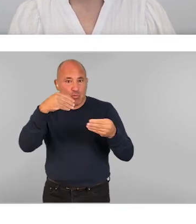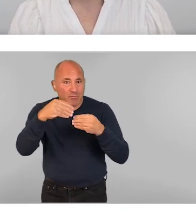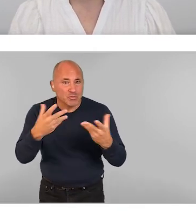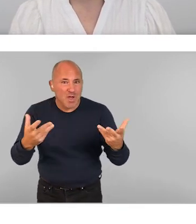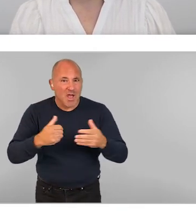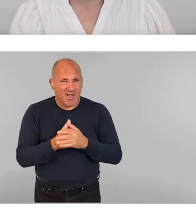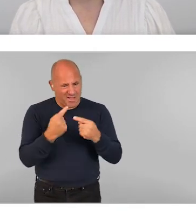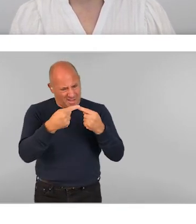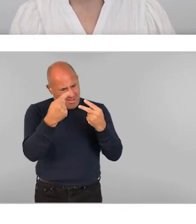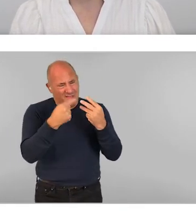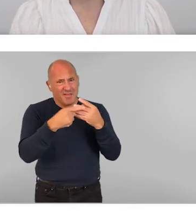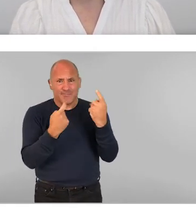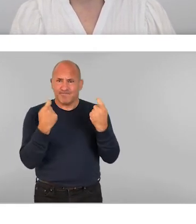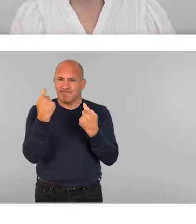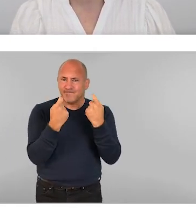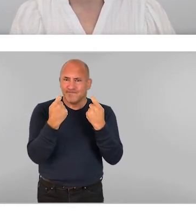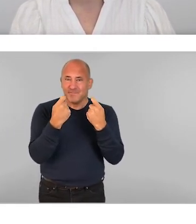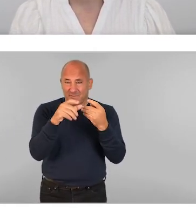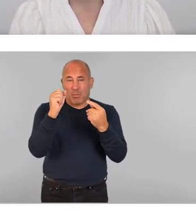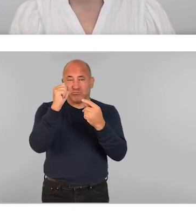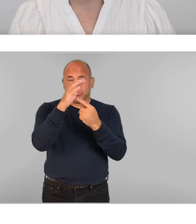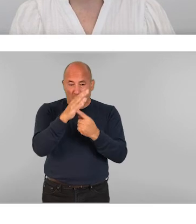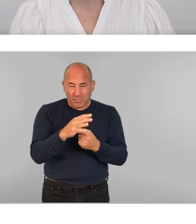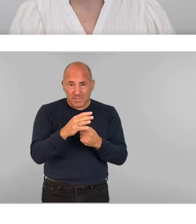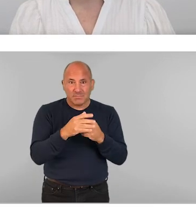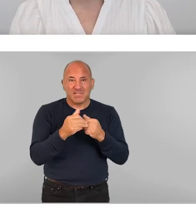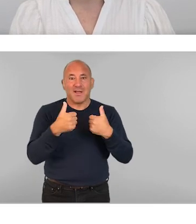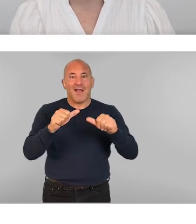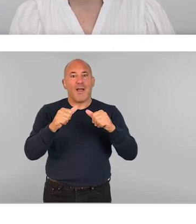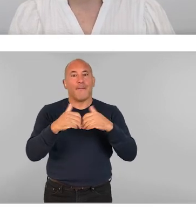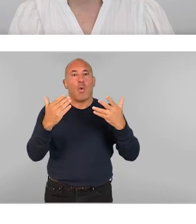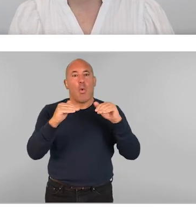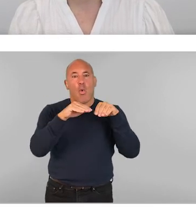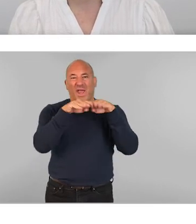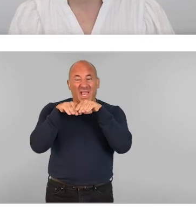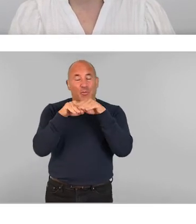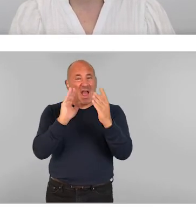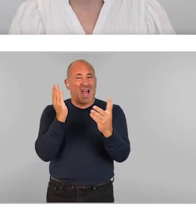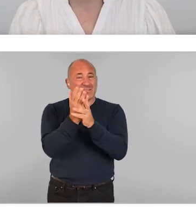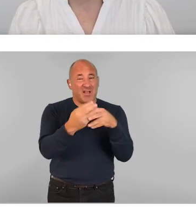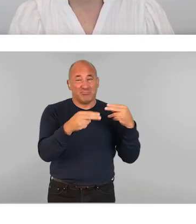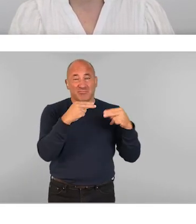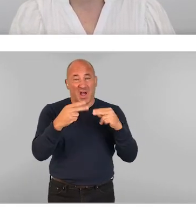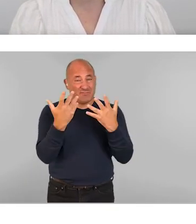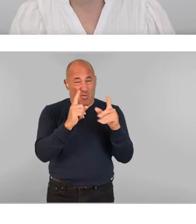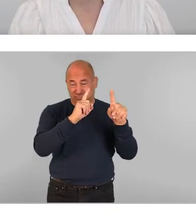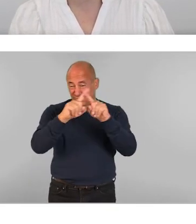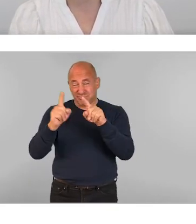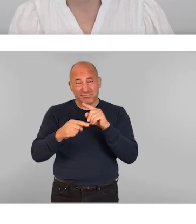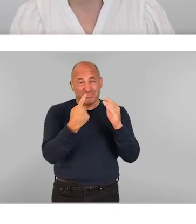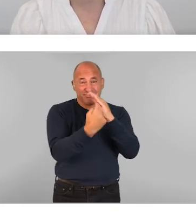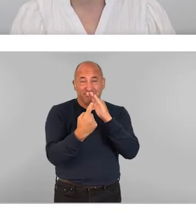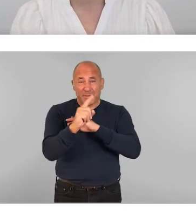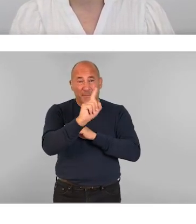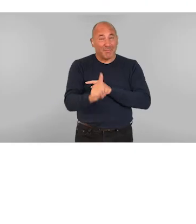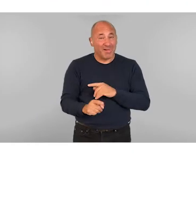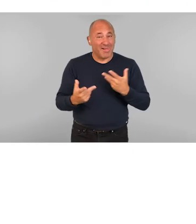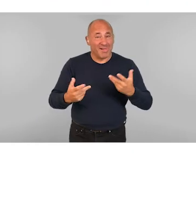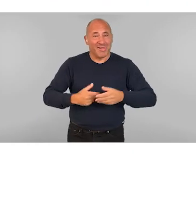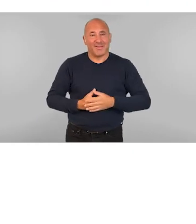All of these considerations, if prioritised, could mean greater, more equitable access to dance for a range of diverse individuals.